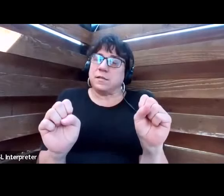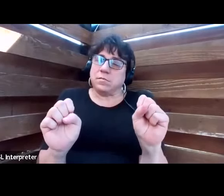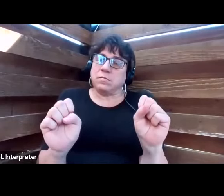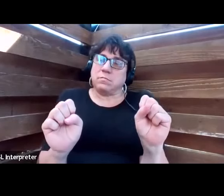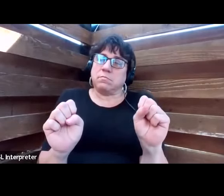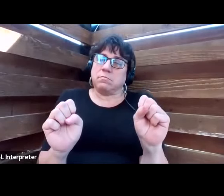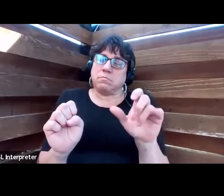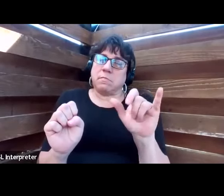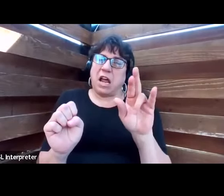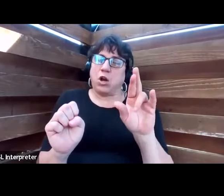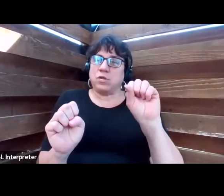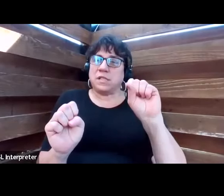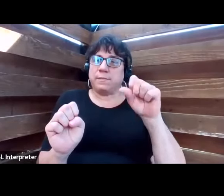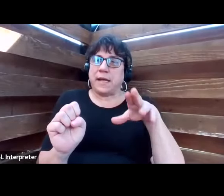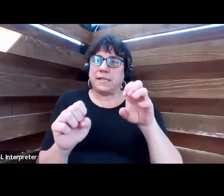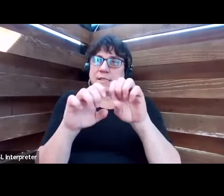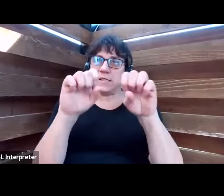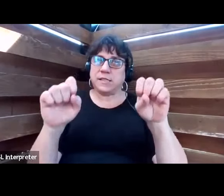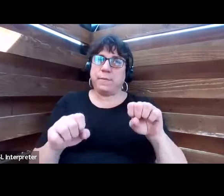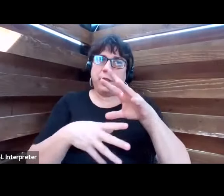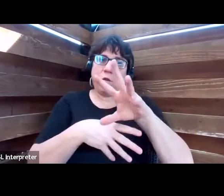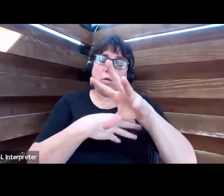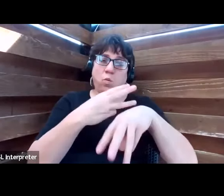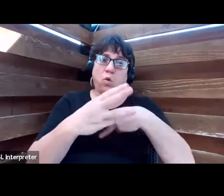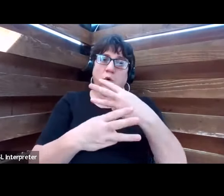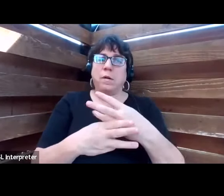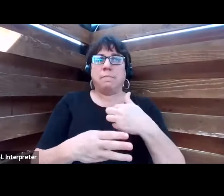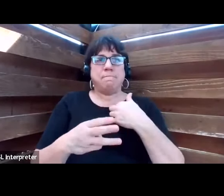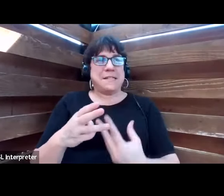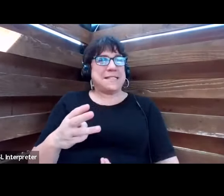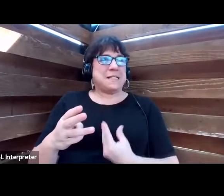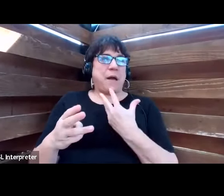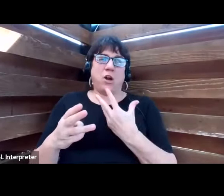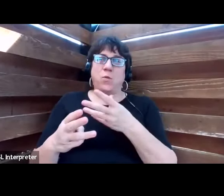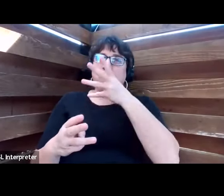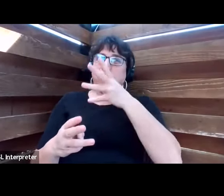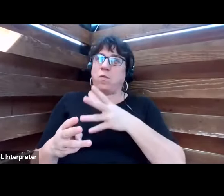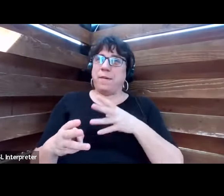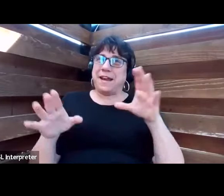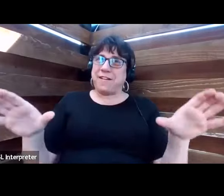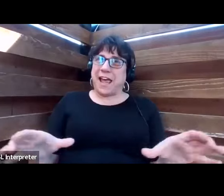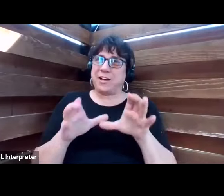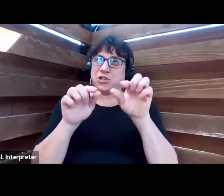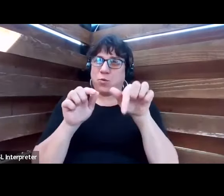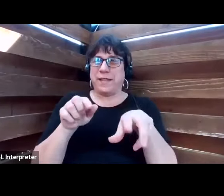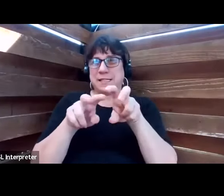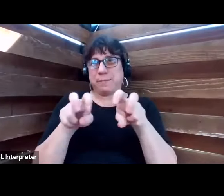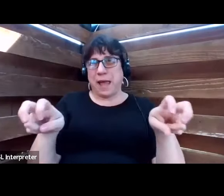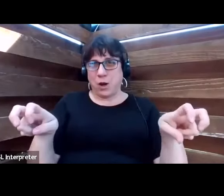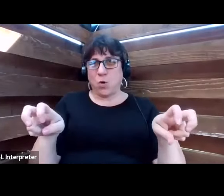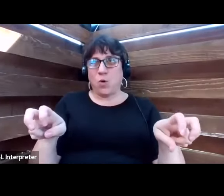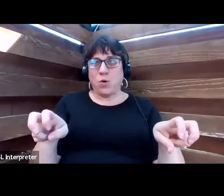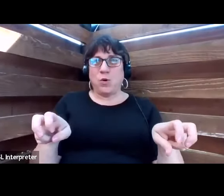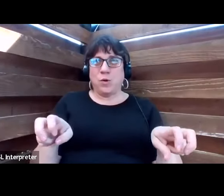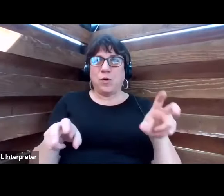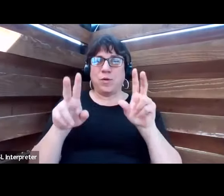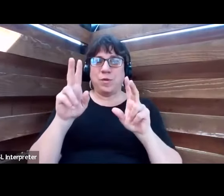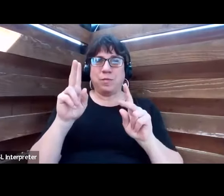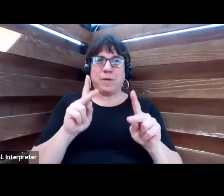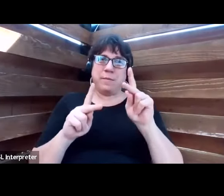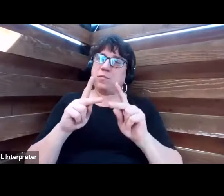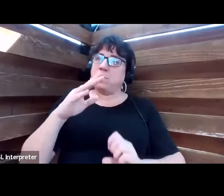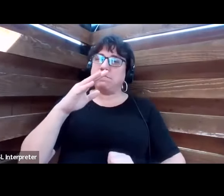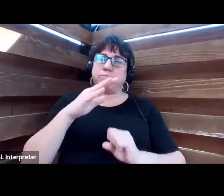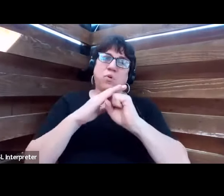system in the world. I am inspired by the women of action on this panel, ones who break glass